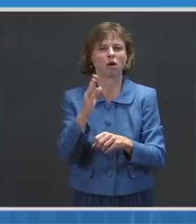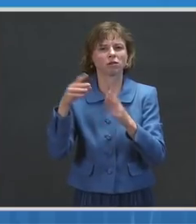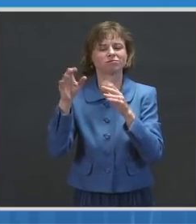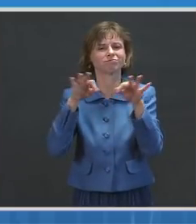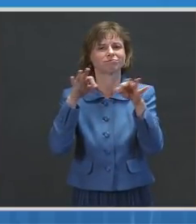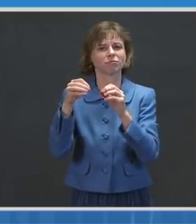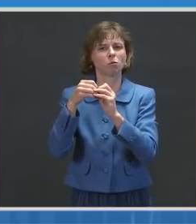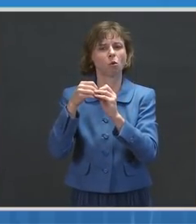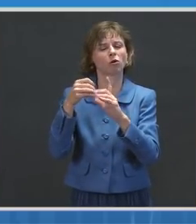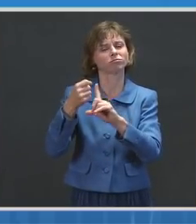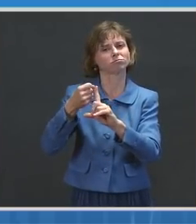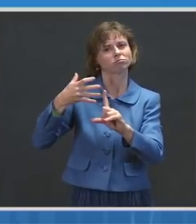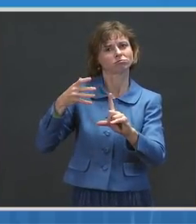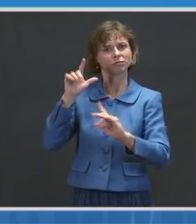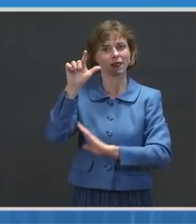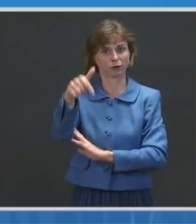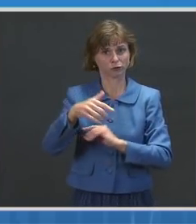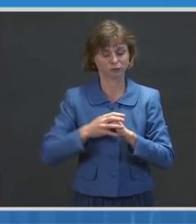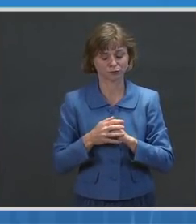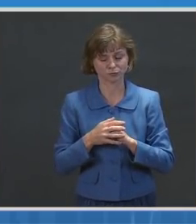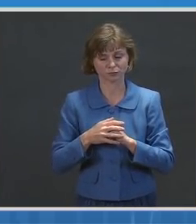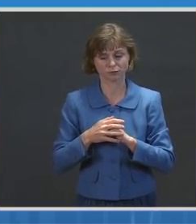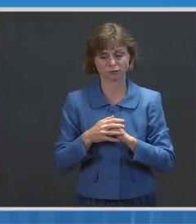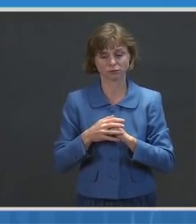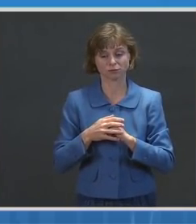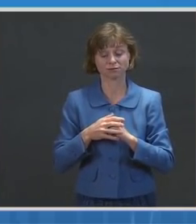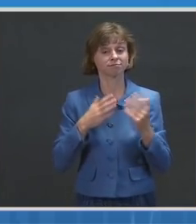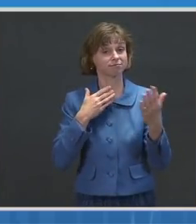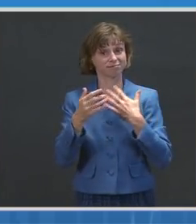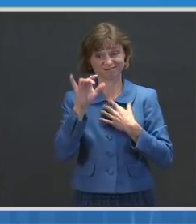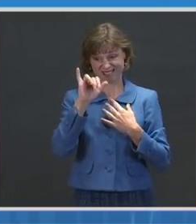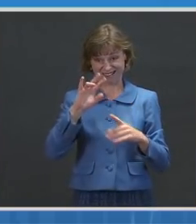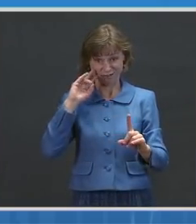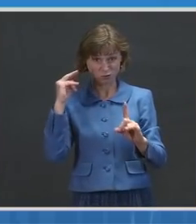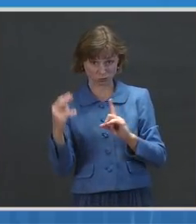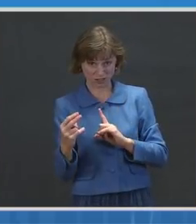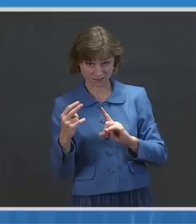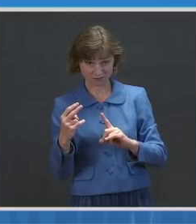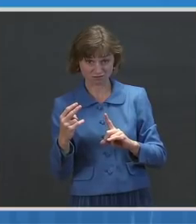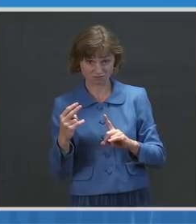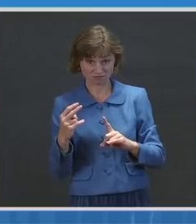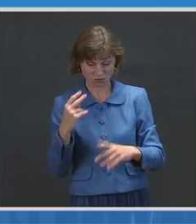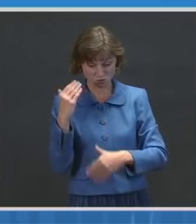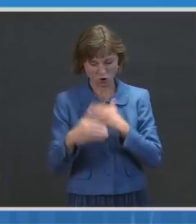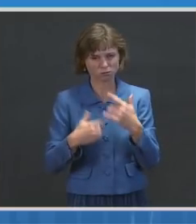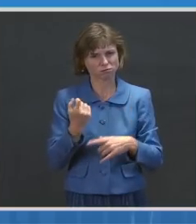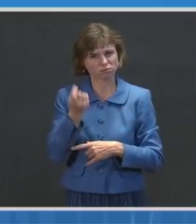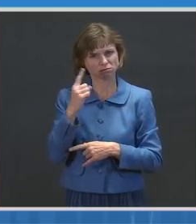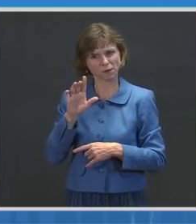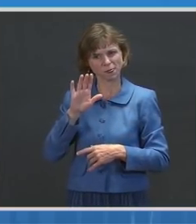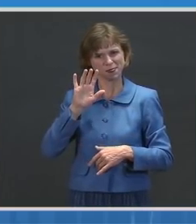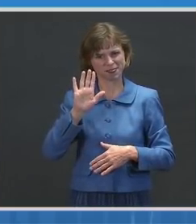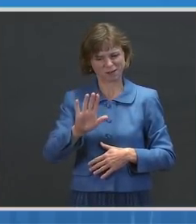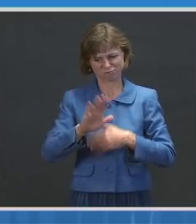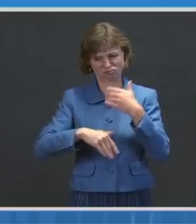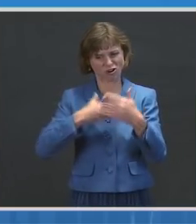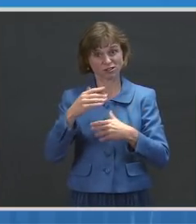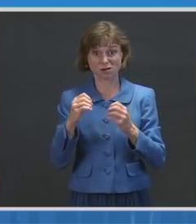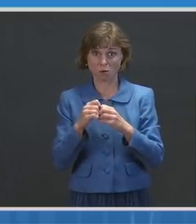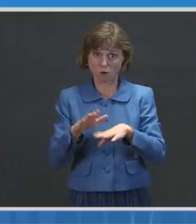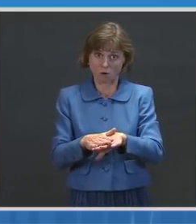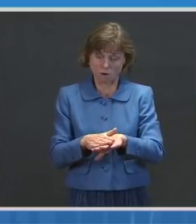Even with that perspective and progress, we understand that the process moves more slowly than anyone would like.